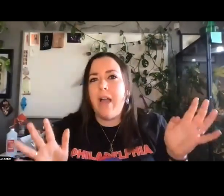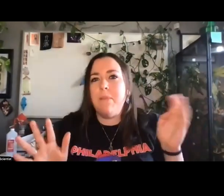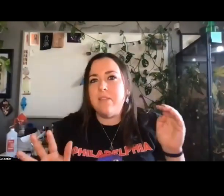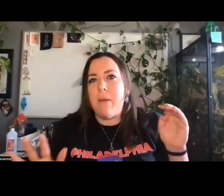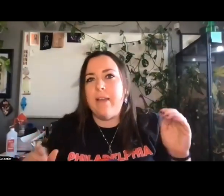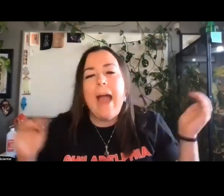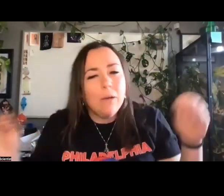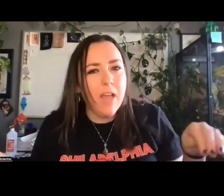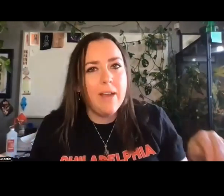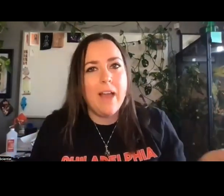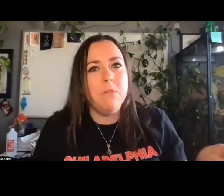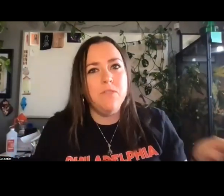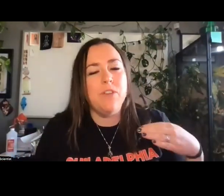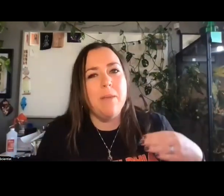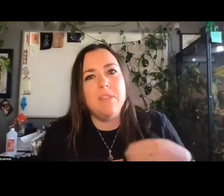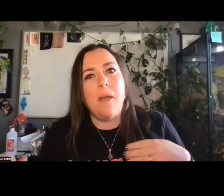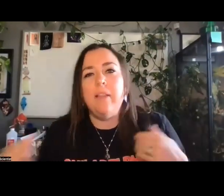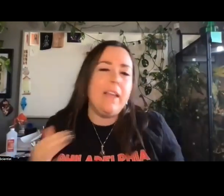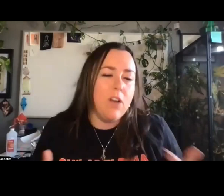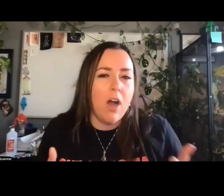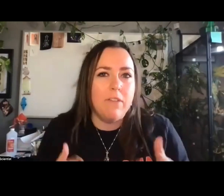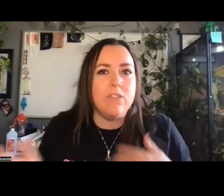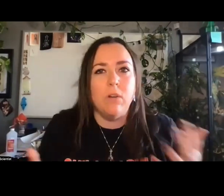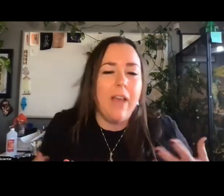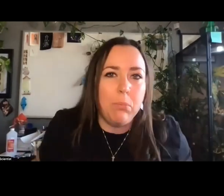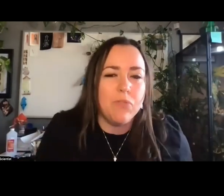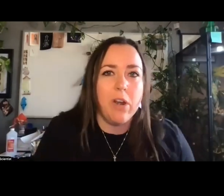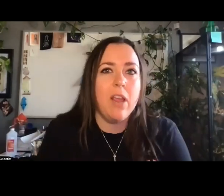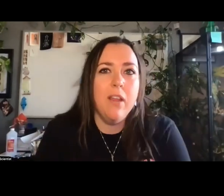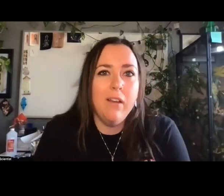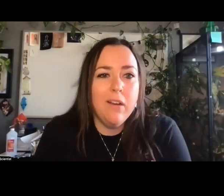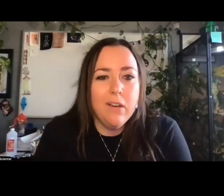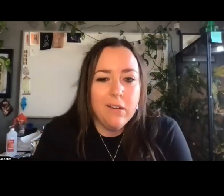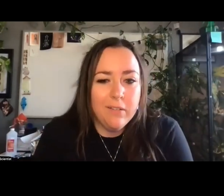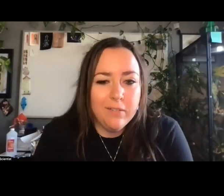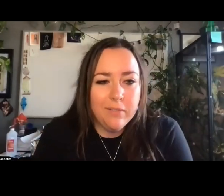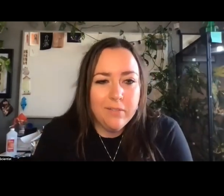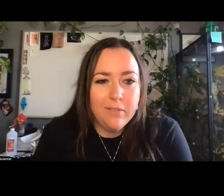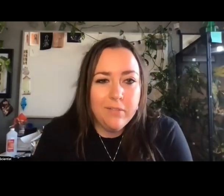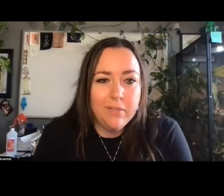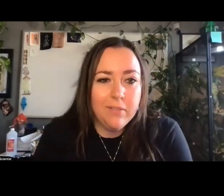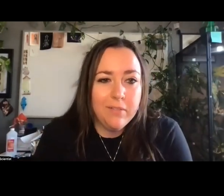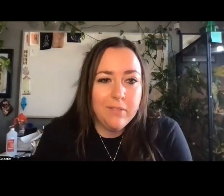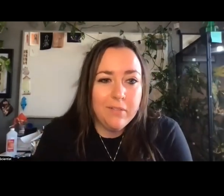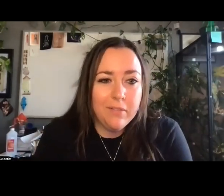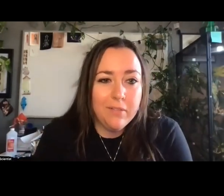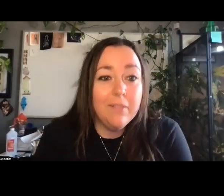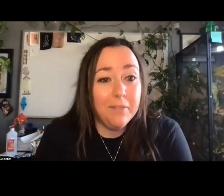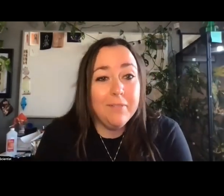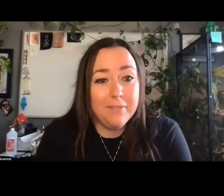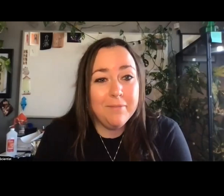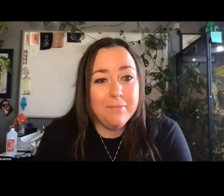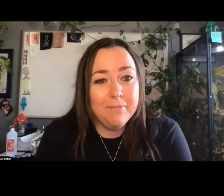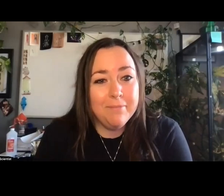much of your time is spent outside and how much of your time is spent like in an office or a laboratory? Right. So I haven't done a lot of lab work.